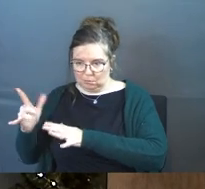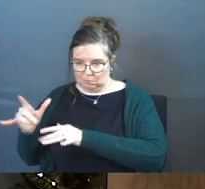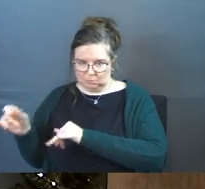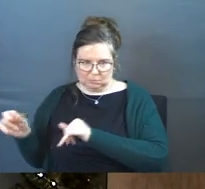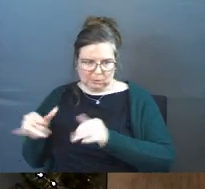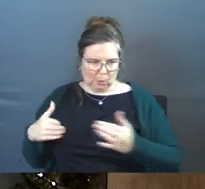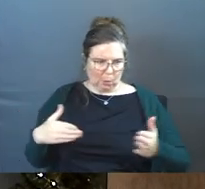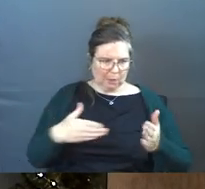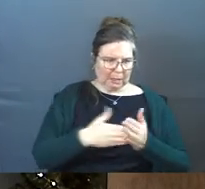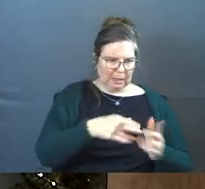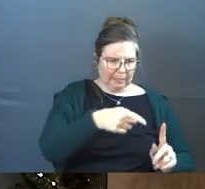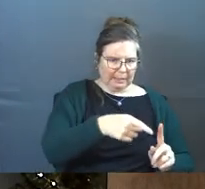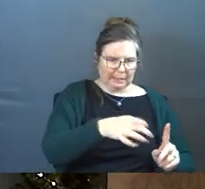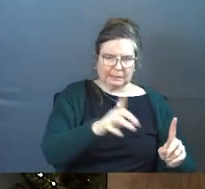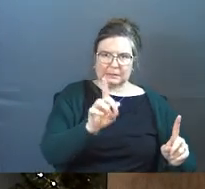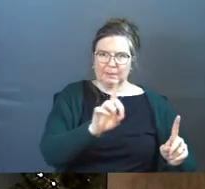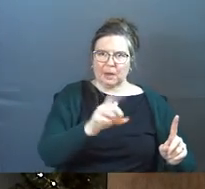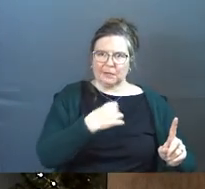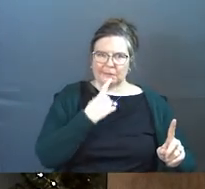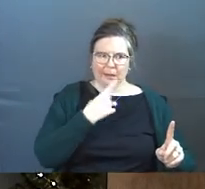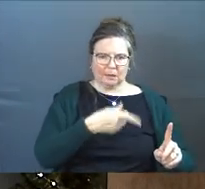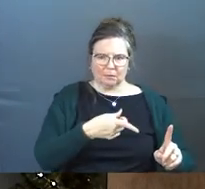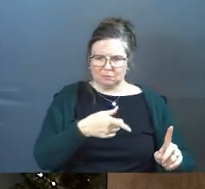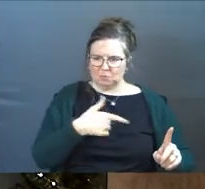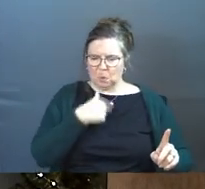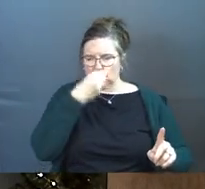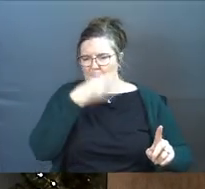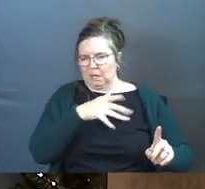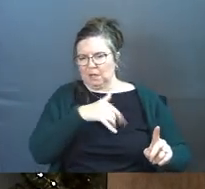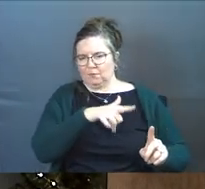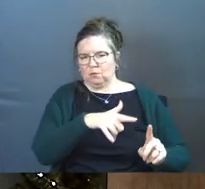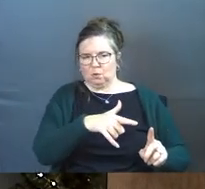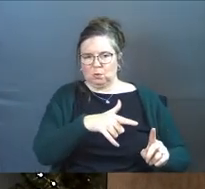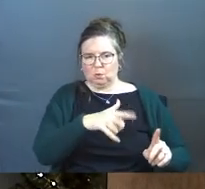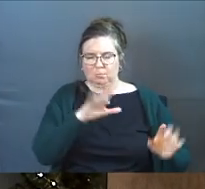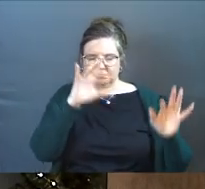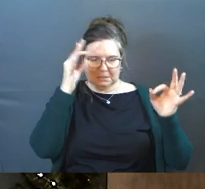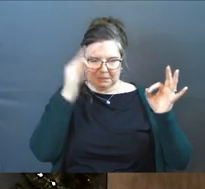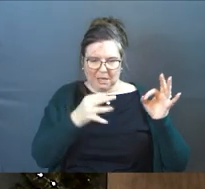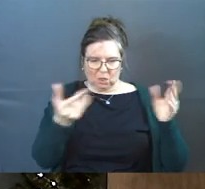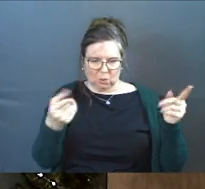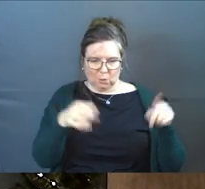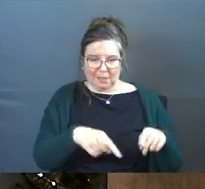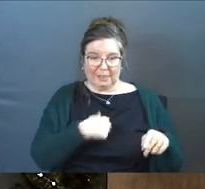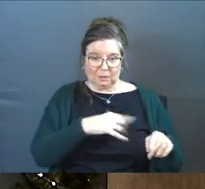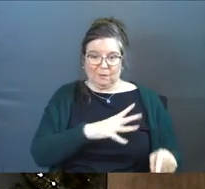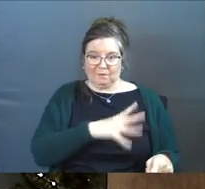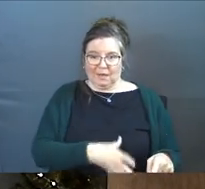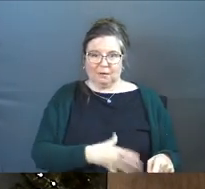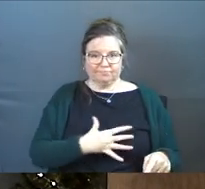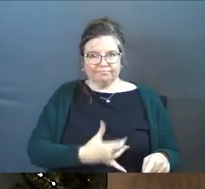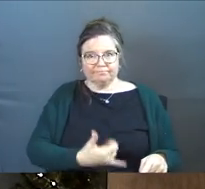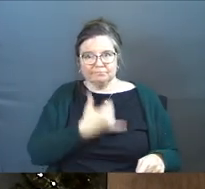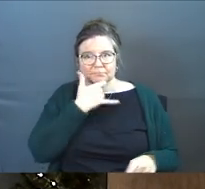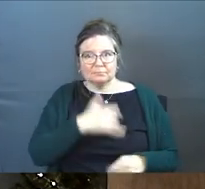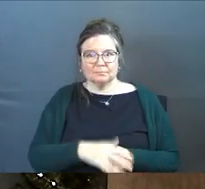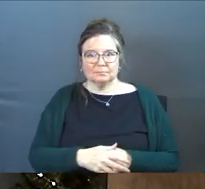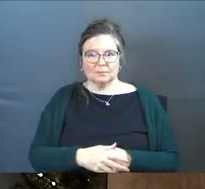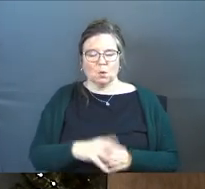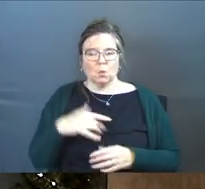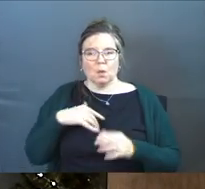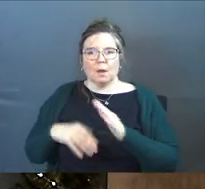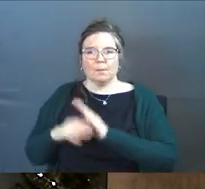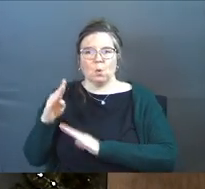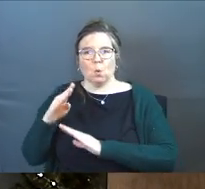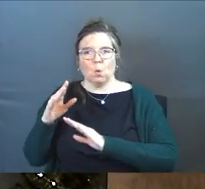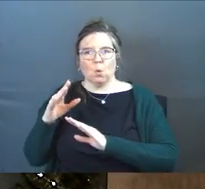could we come against this democracy and say we don't care if you all got your heads together and agreed this was okay? What